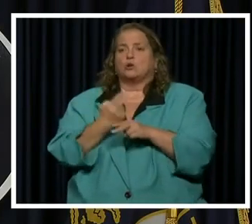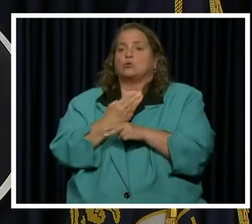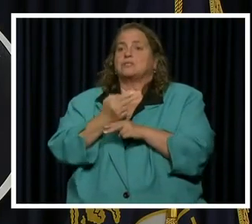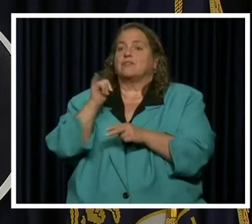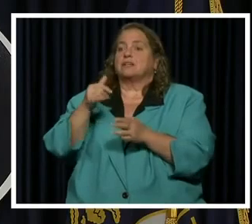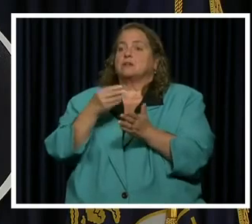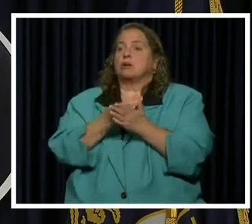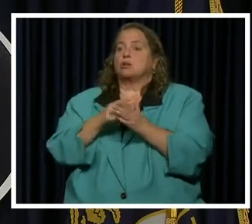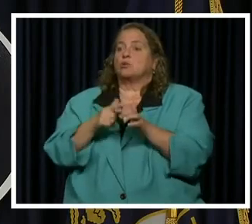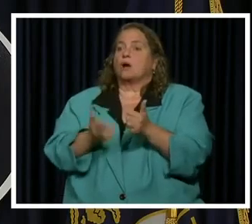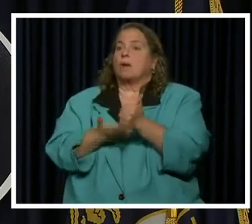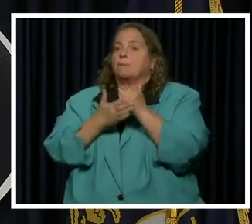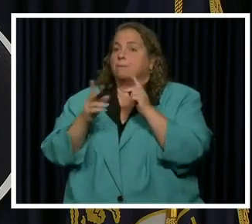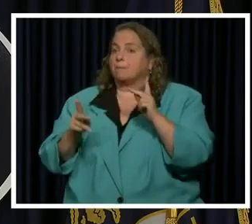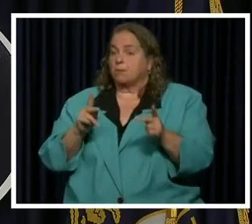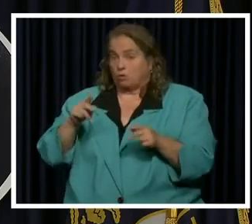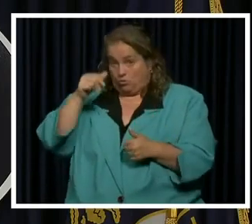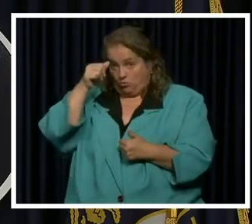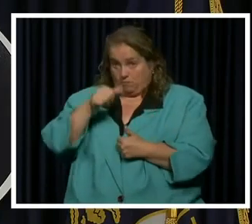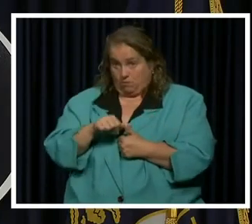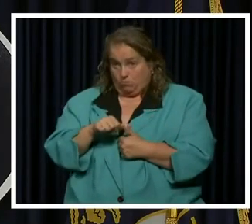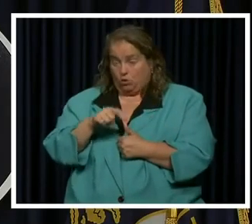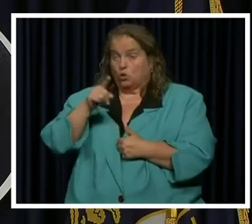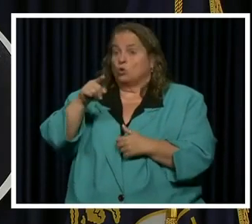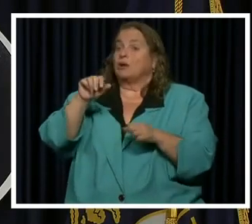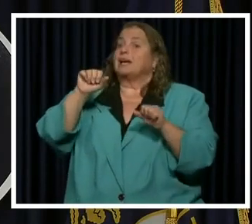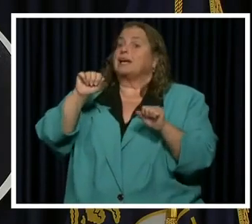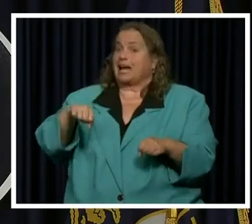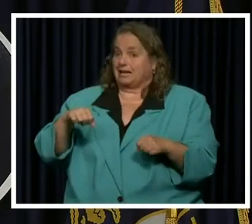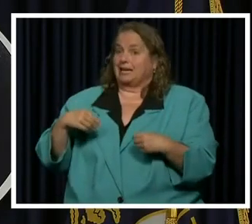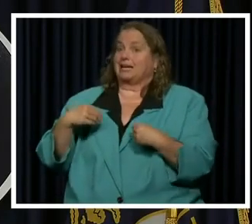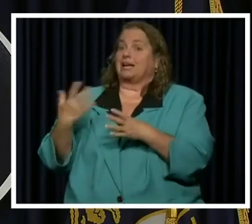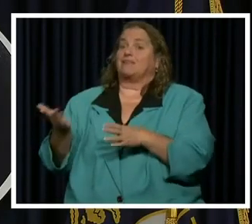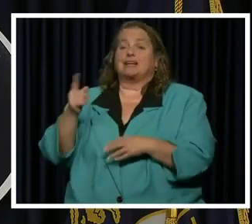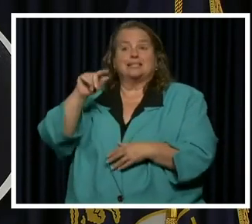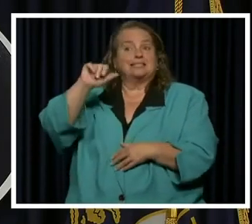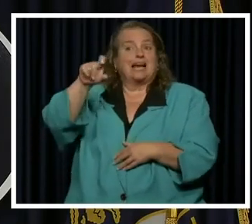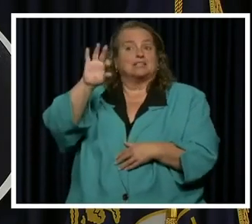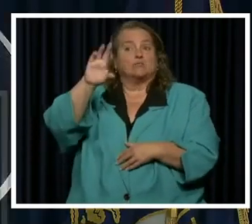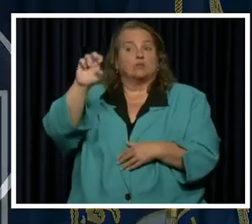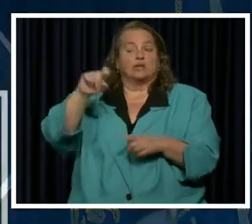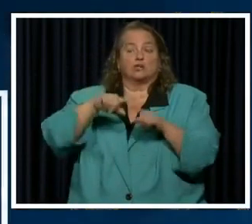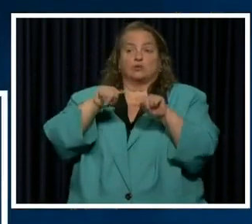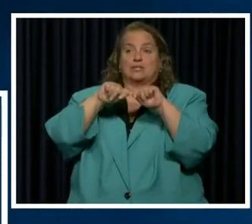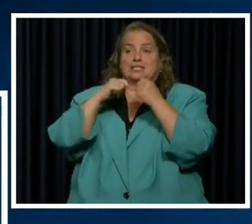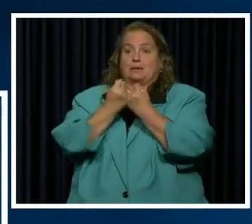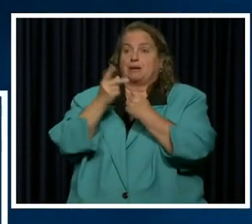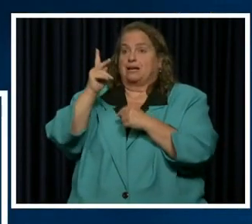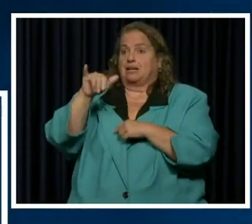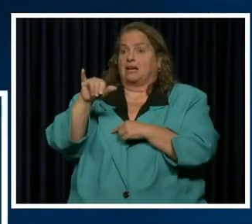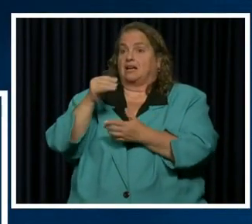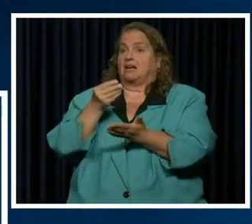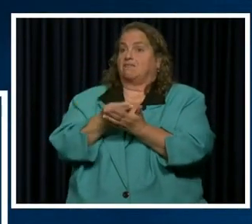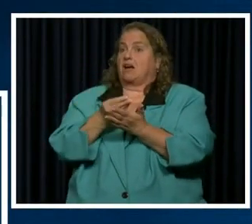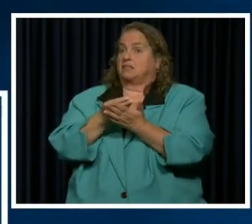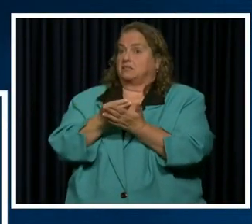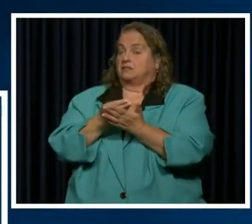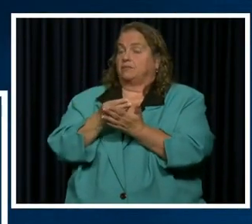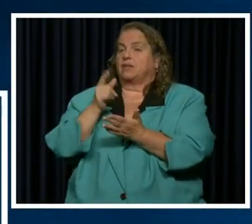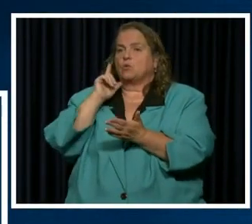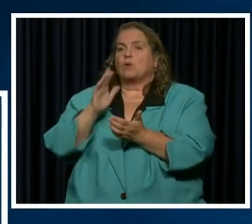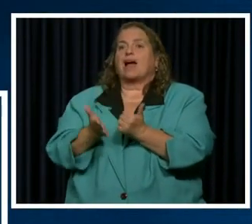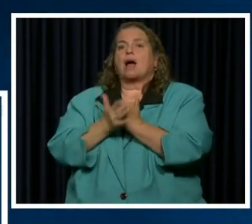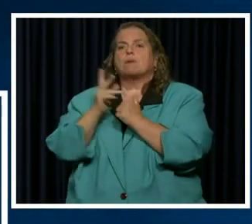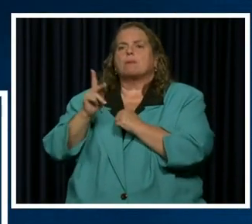to help people. Remember, you can give tax free to the team Kentucky fund. It's gonna go to help